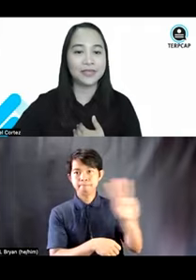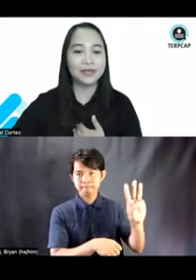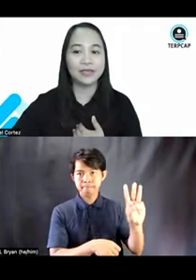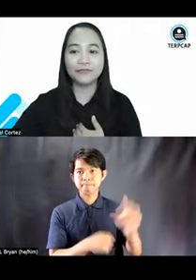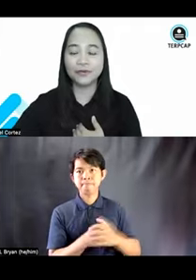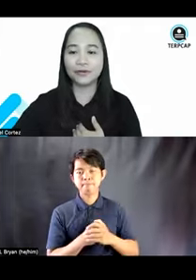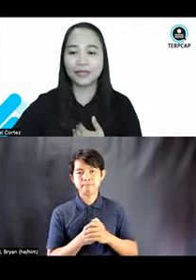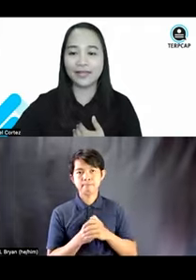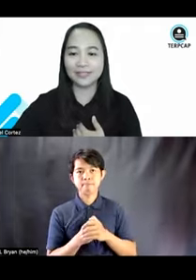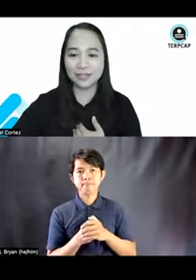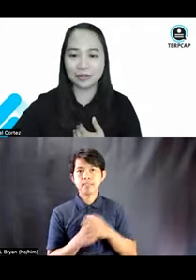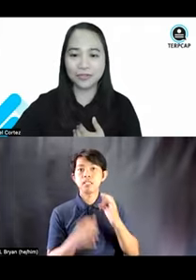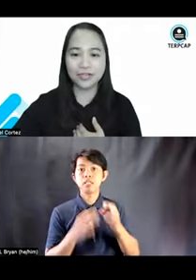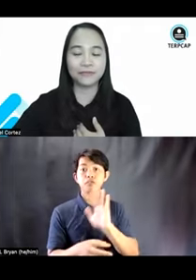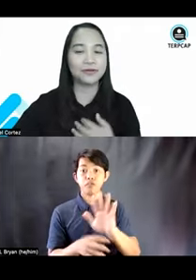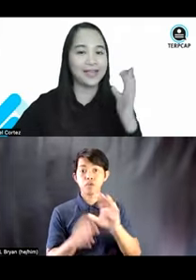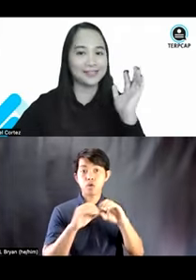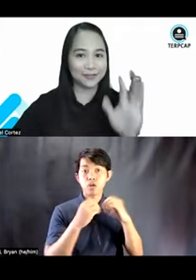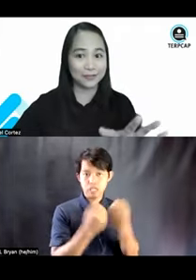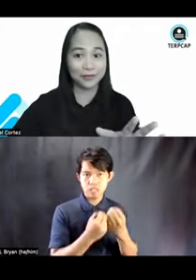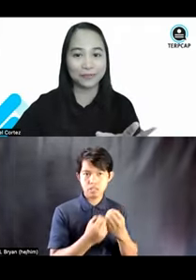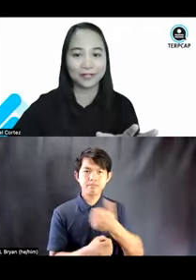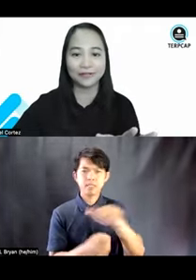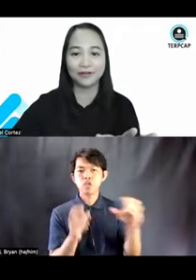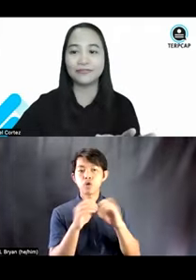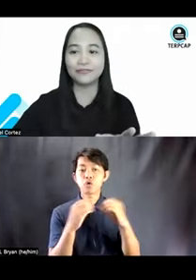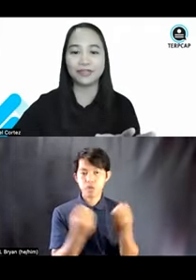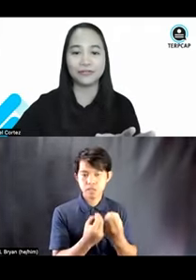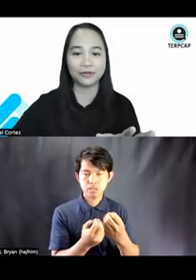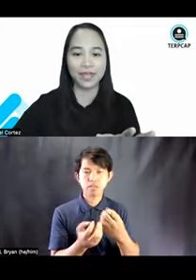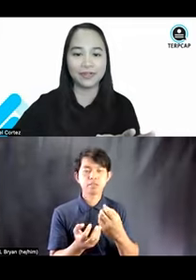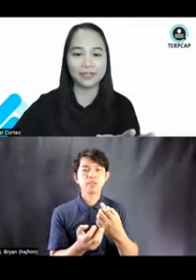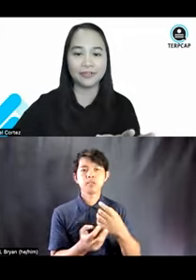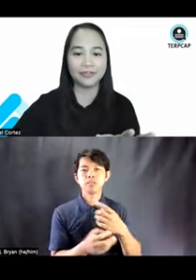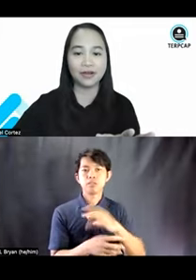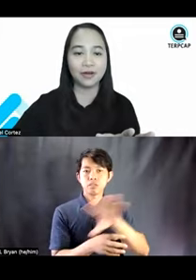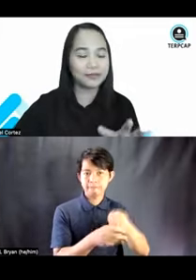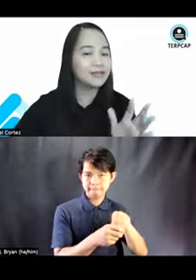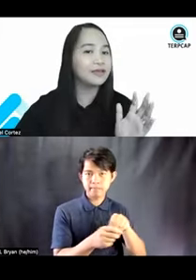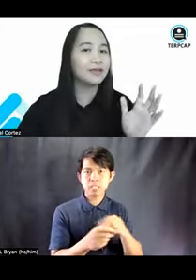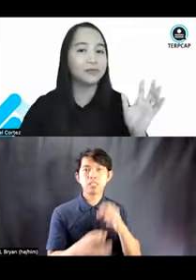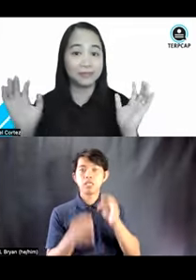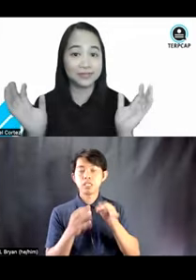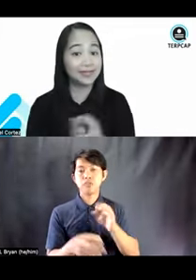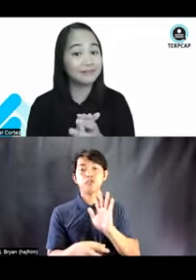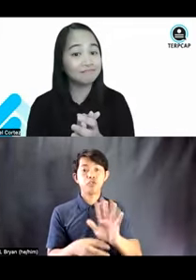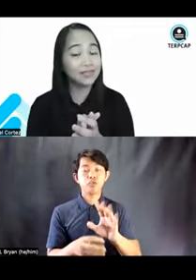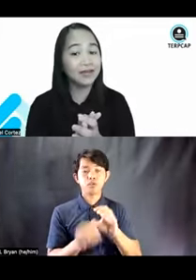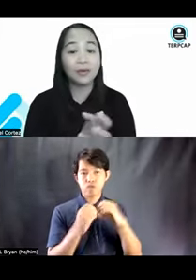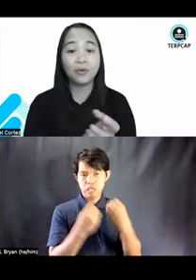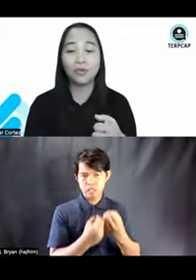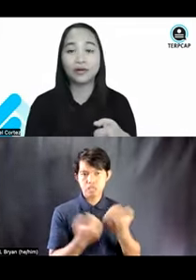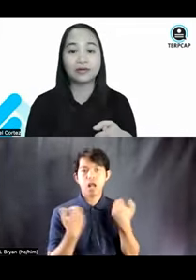So, if your organization, whichever organization you are part of, if your organization is operating a website